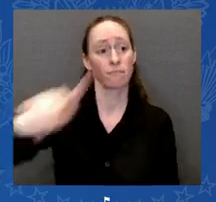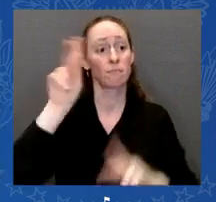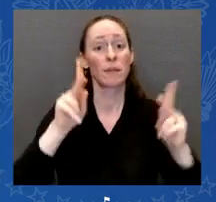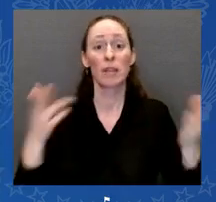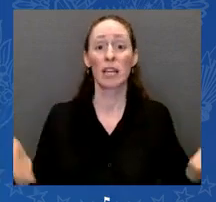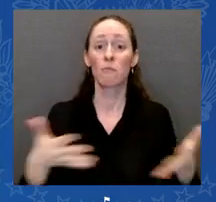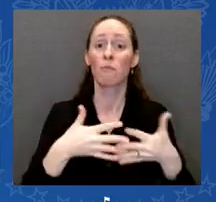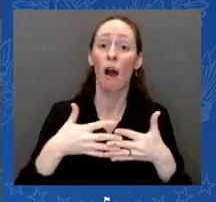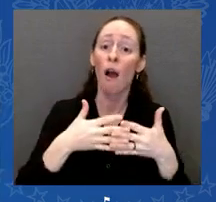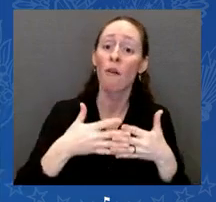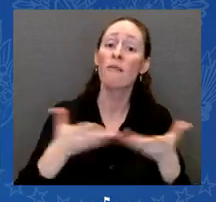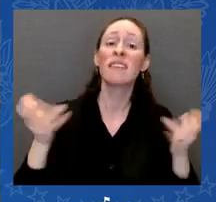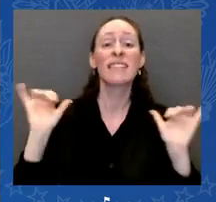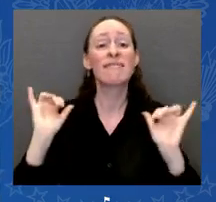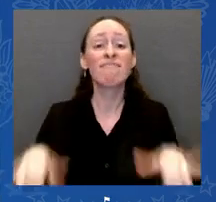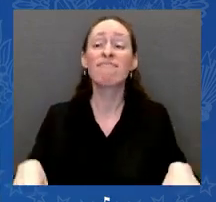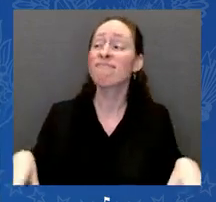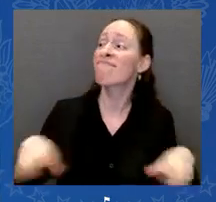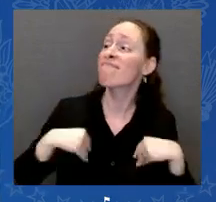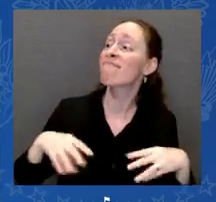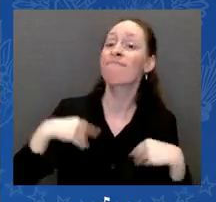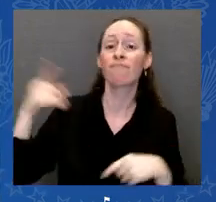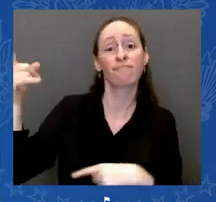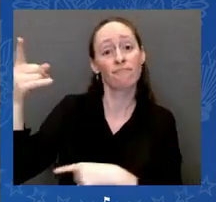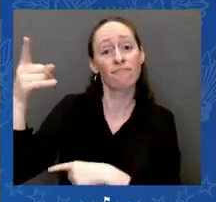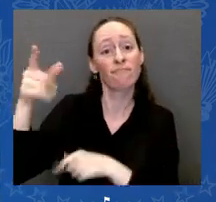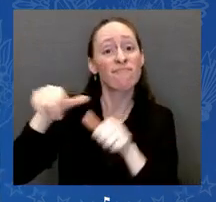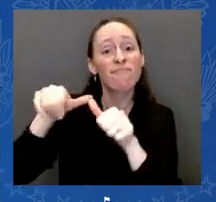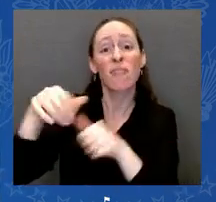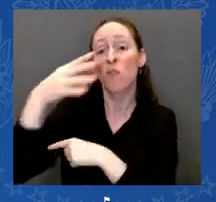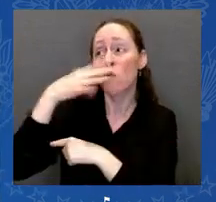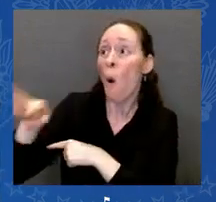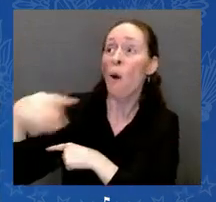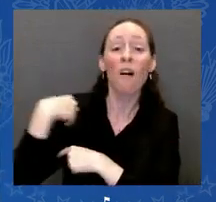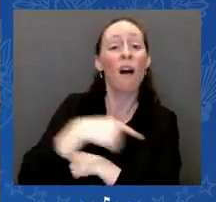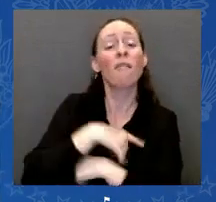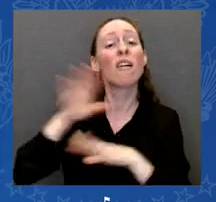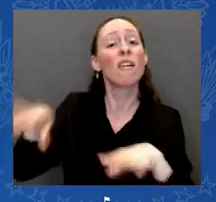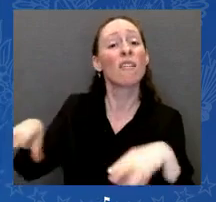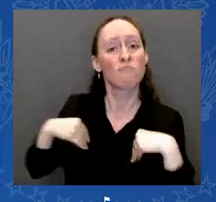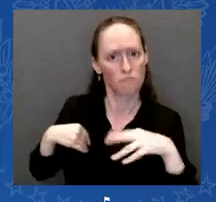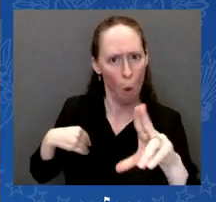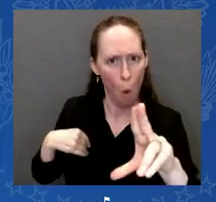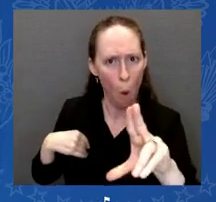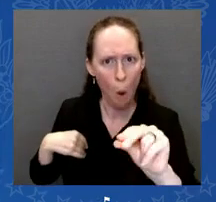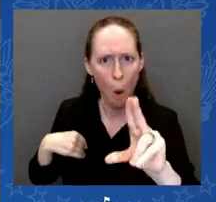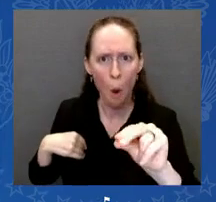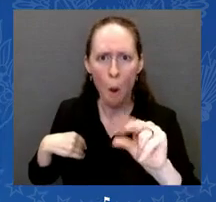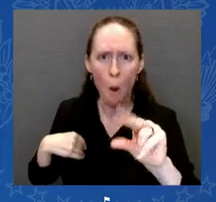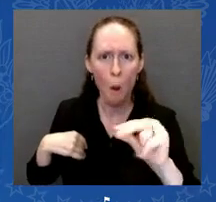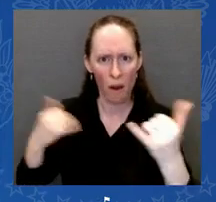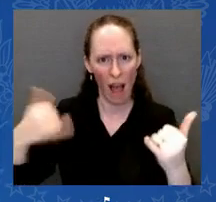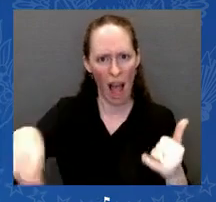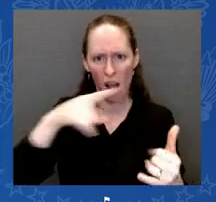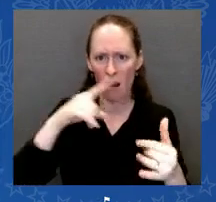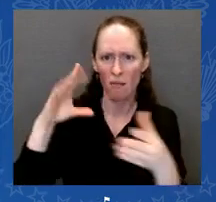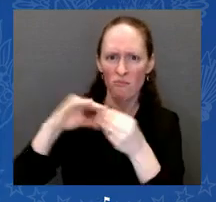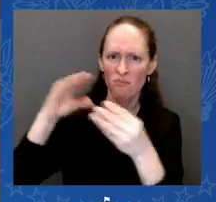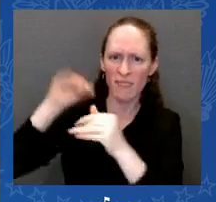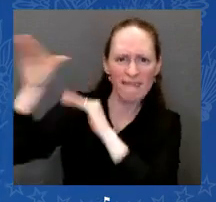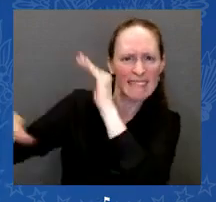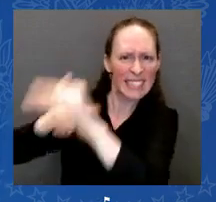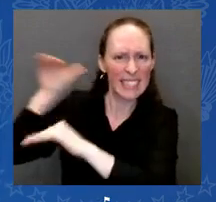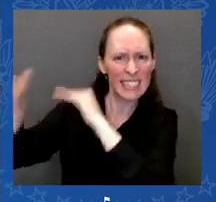and more Americans are impacted by gun violence. On behalf of the Newtown National Alliance, St. Marks